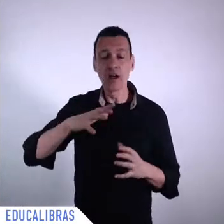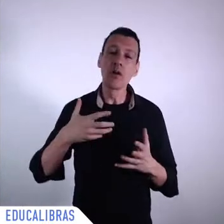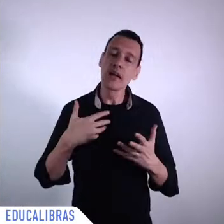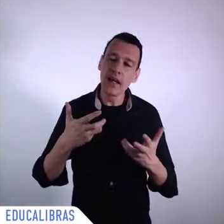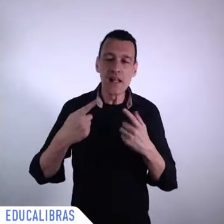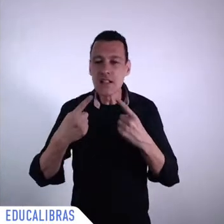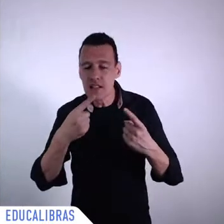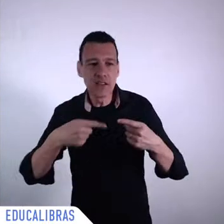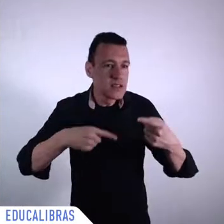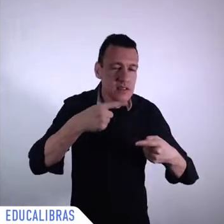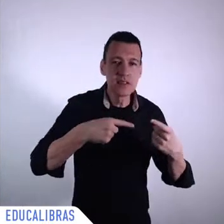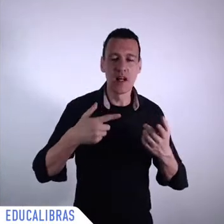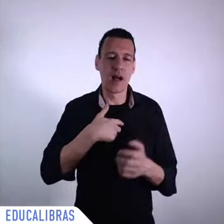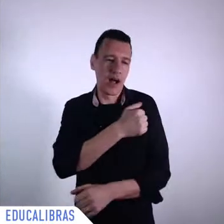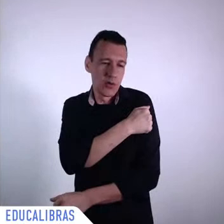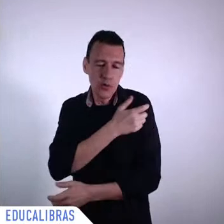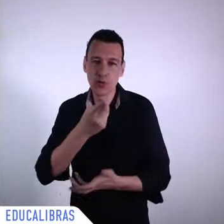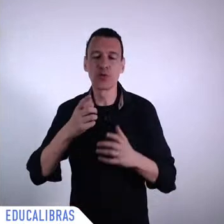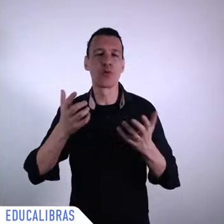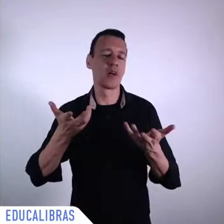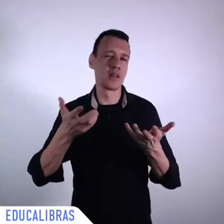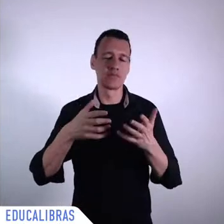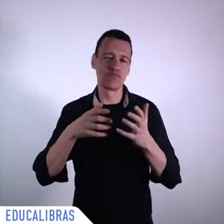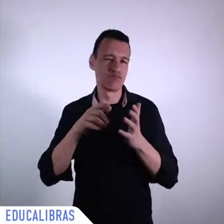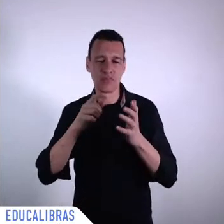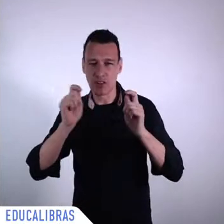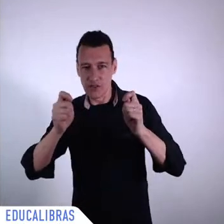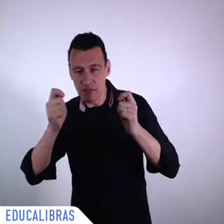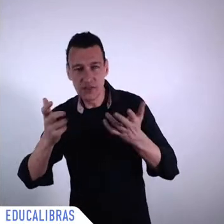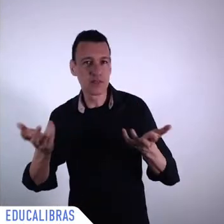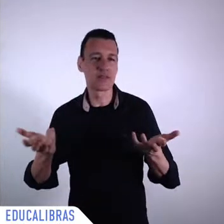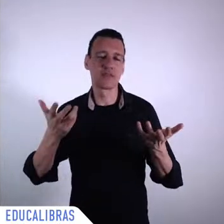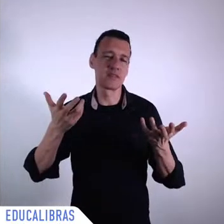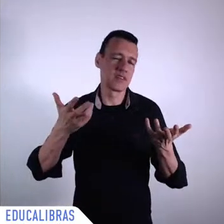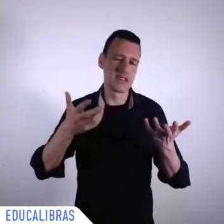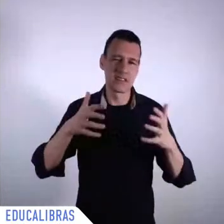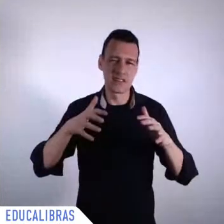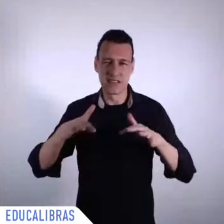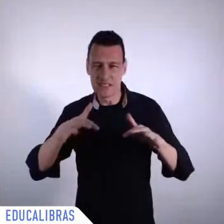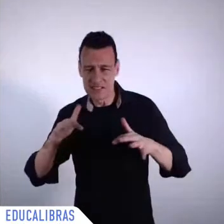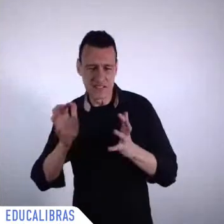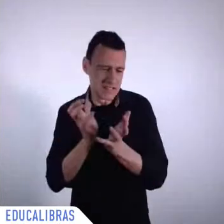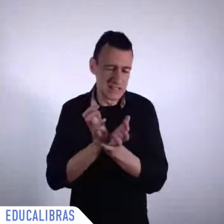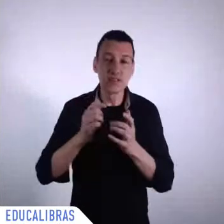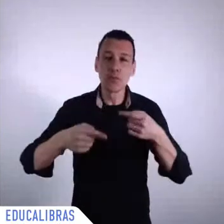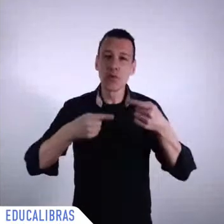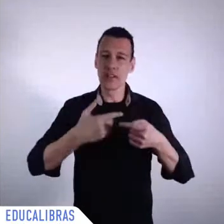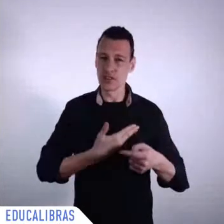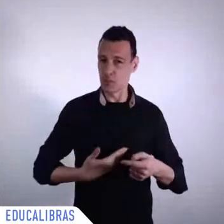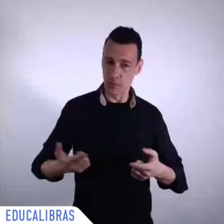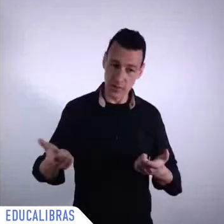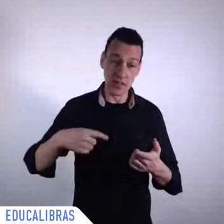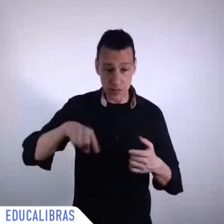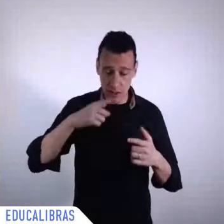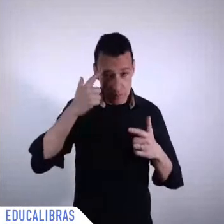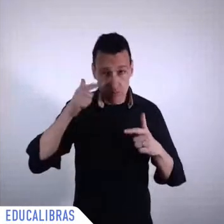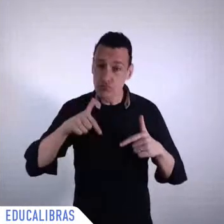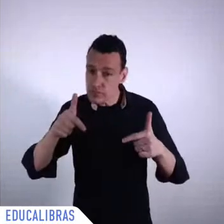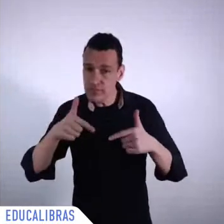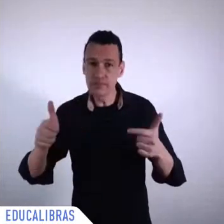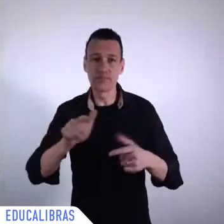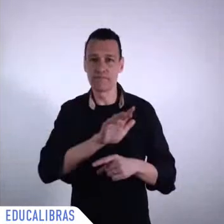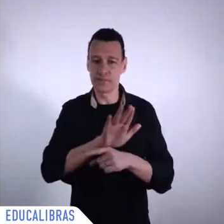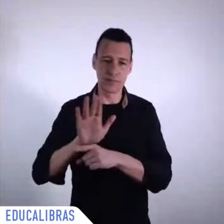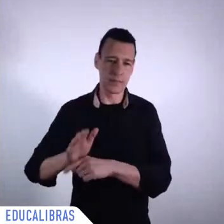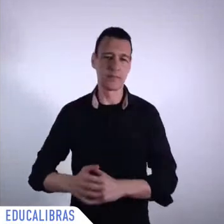the exchange of ideas among students, activists and public policy creators. And